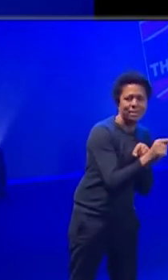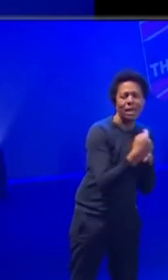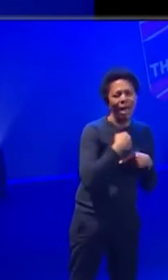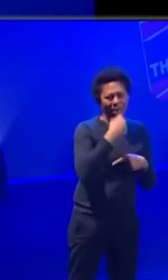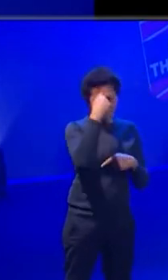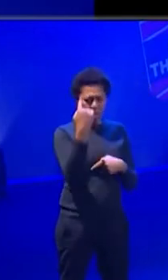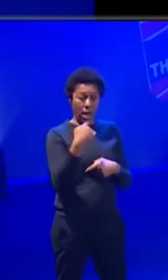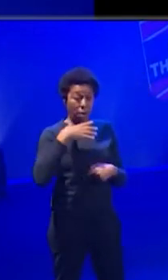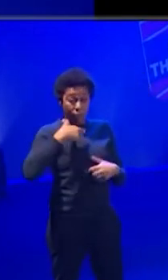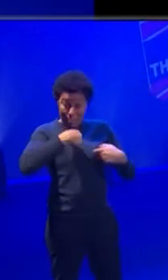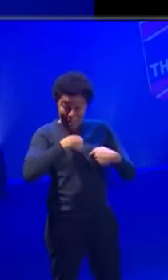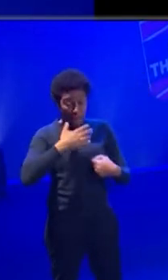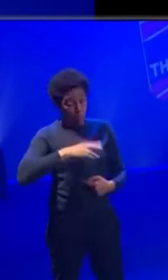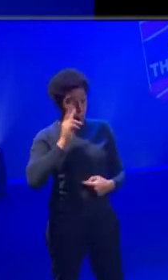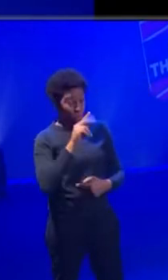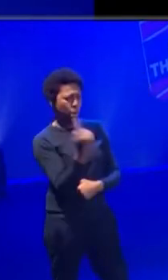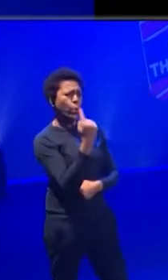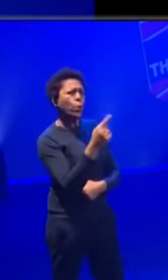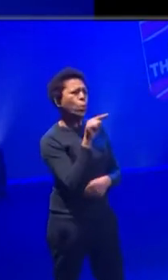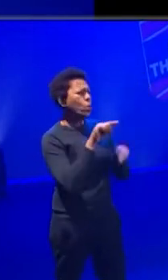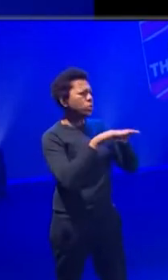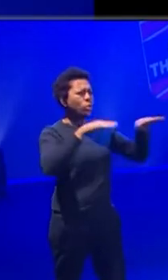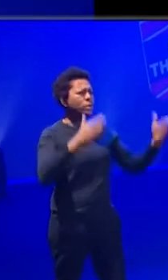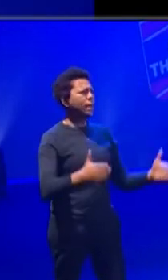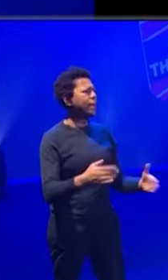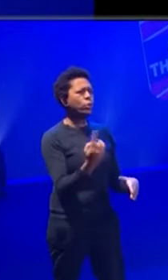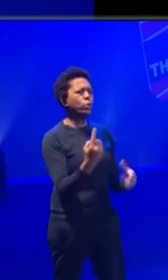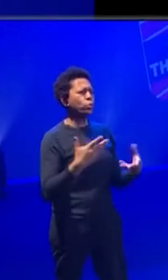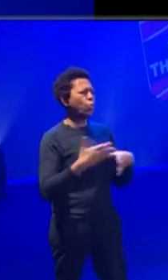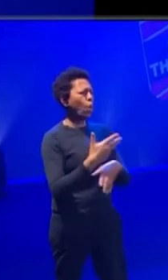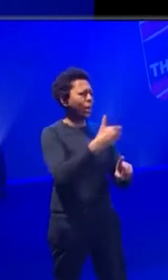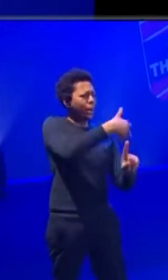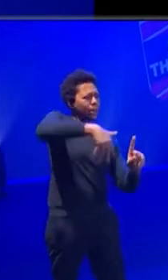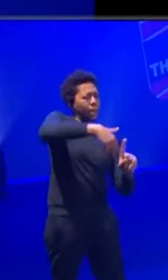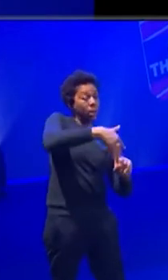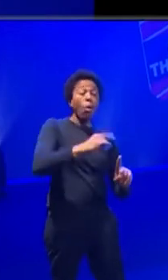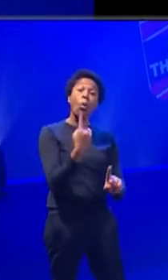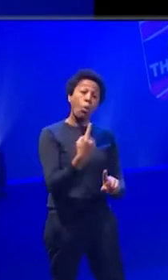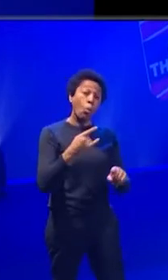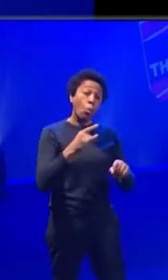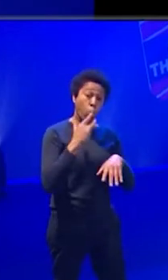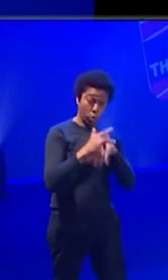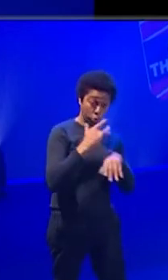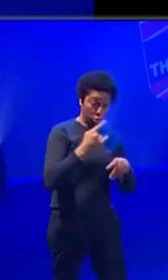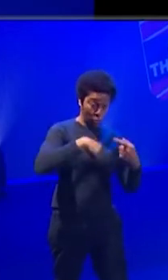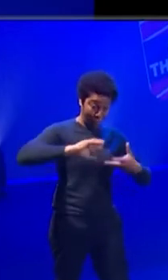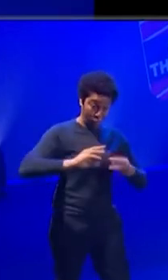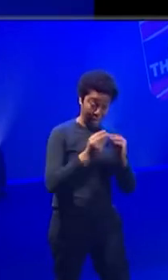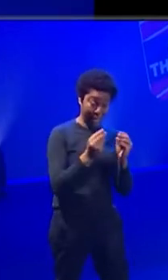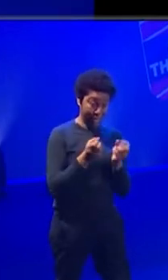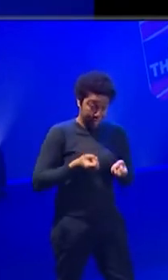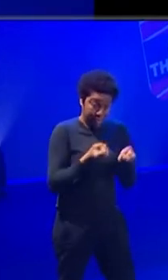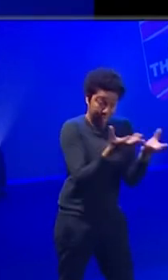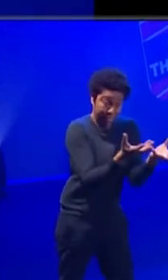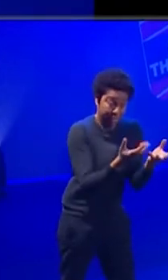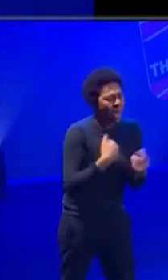on the stage, backstage? What are the shows that we're producing? What are the stories that we tell? And I think there's a lot